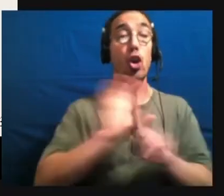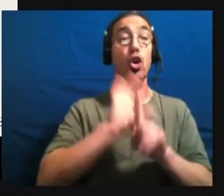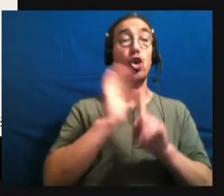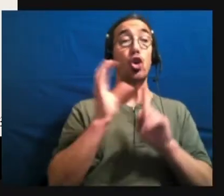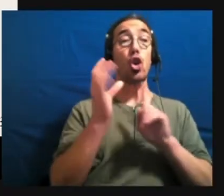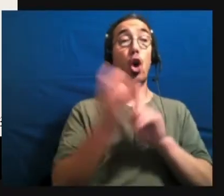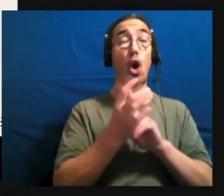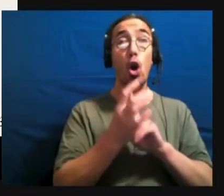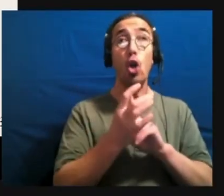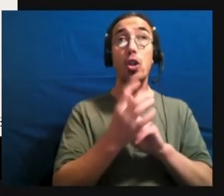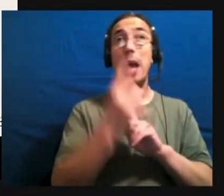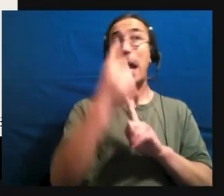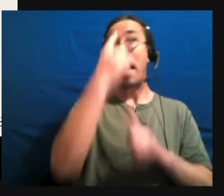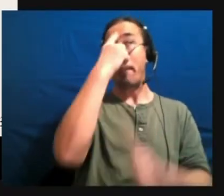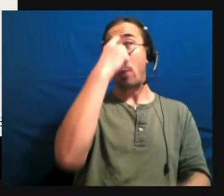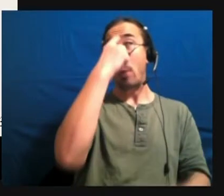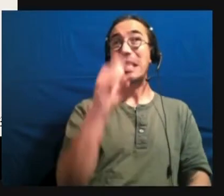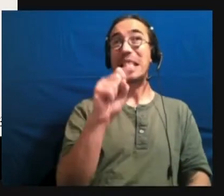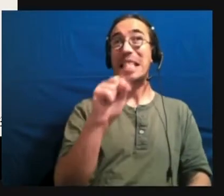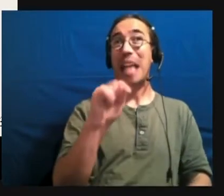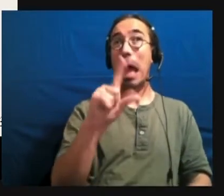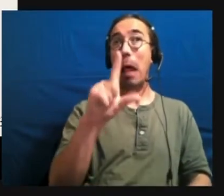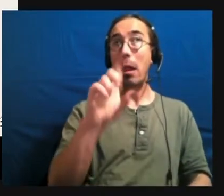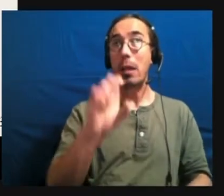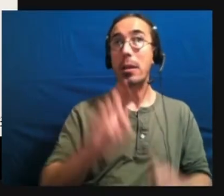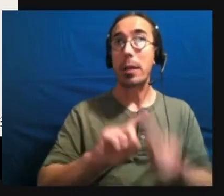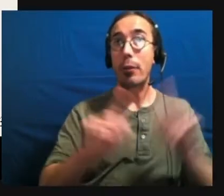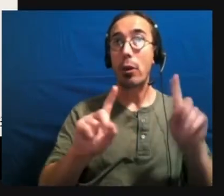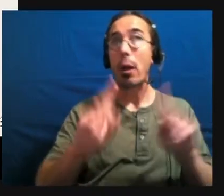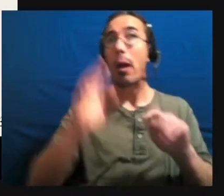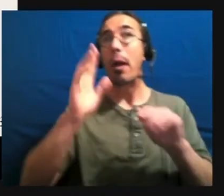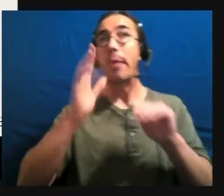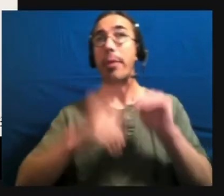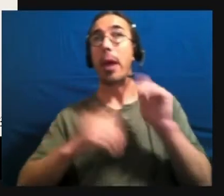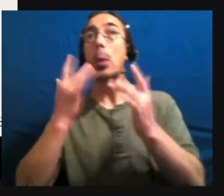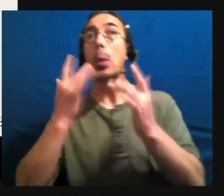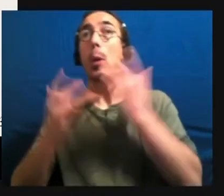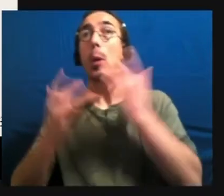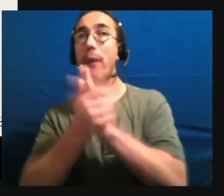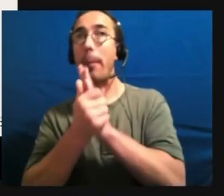style differences, rather than lack of ability on the autistic person's side.